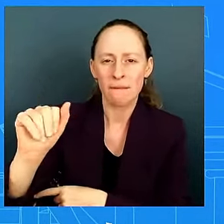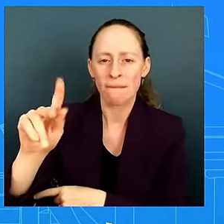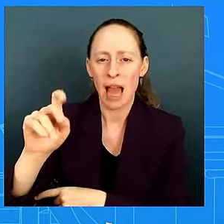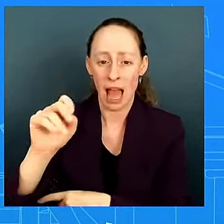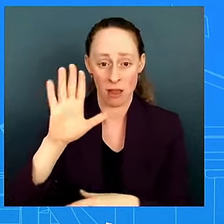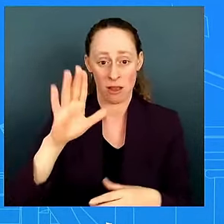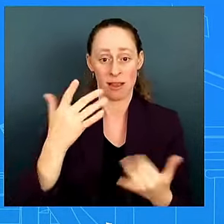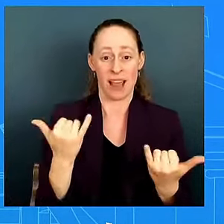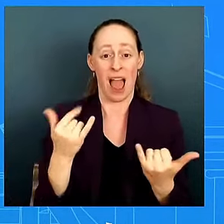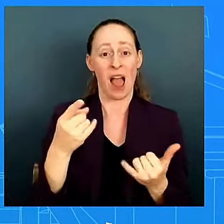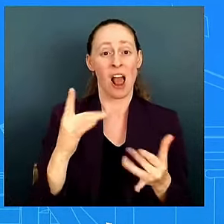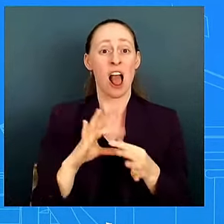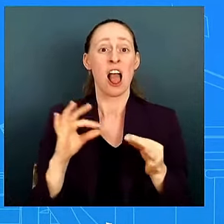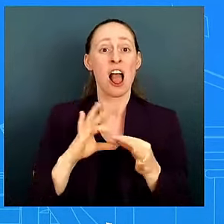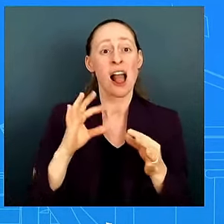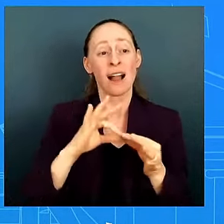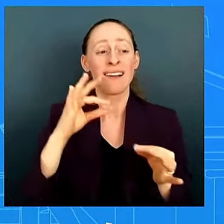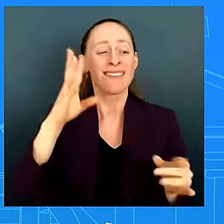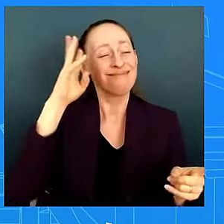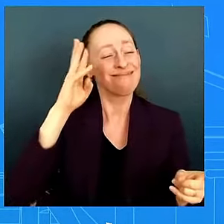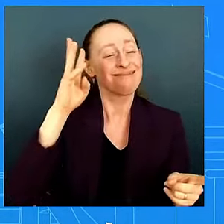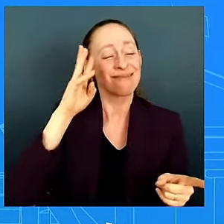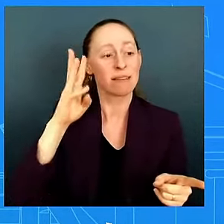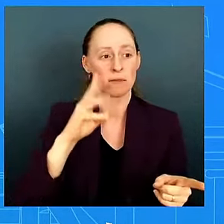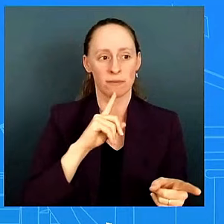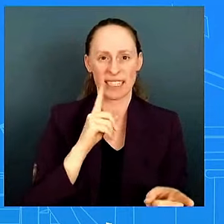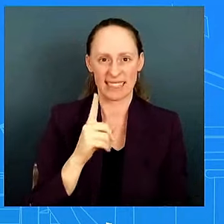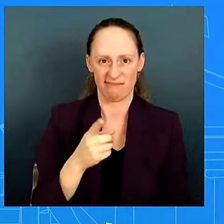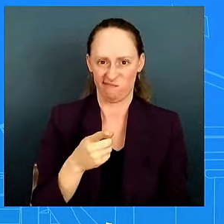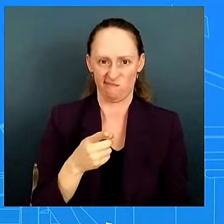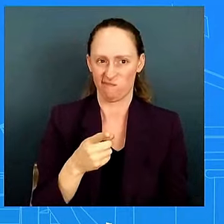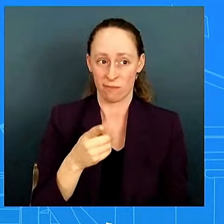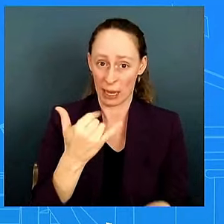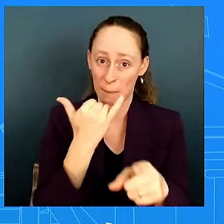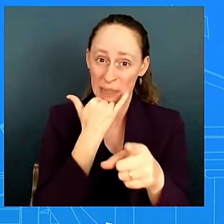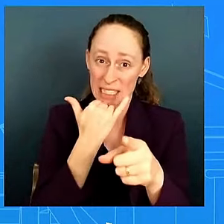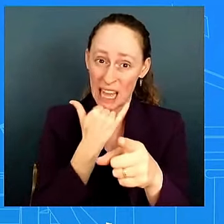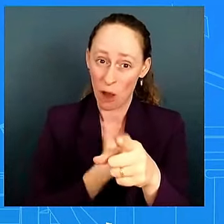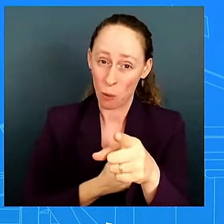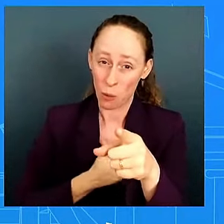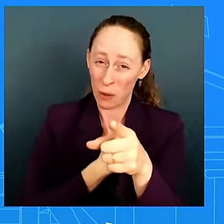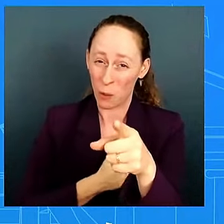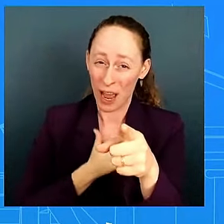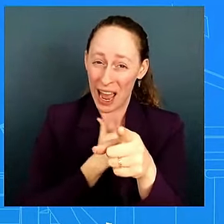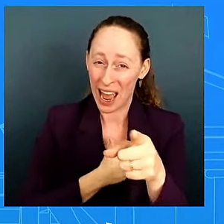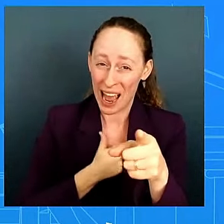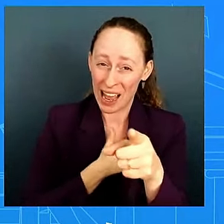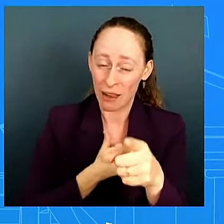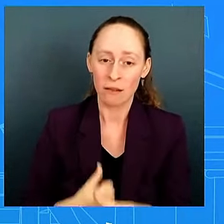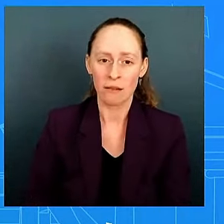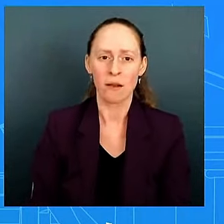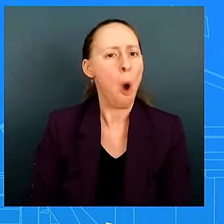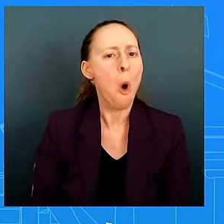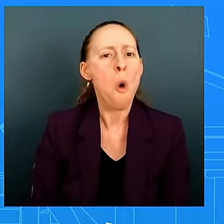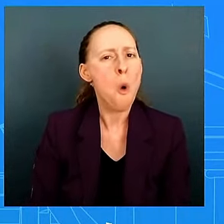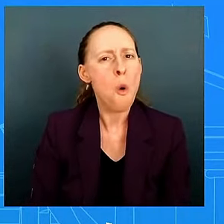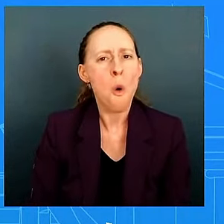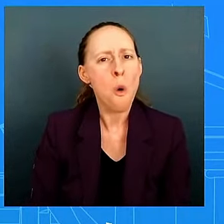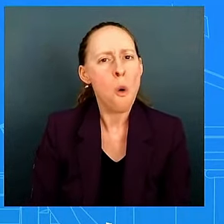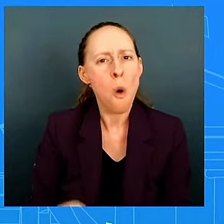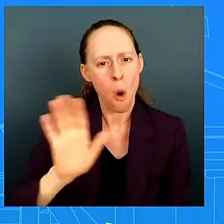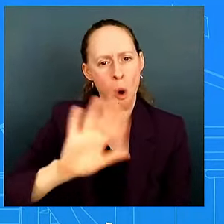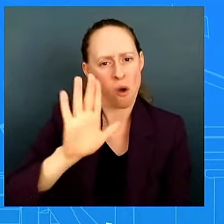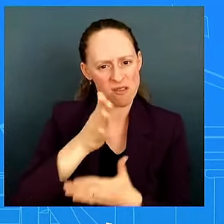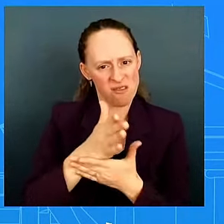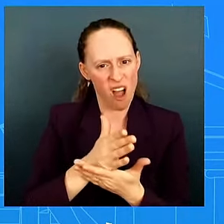clear it was a certain part of the media and i mean you can speak to this better than i can a certain part of the media which was doing this